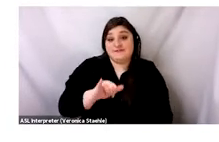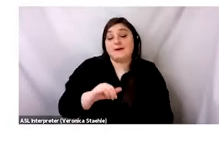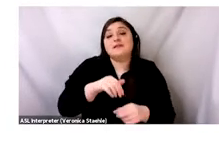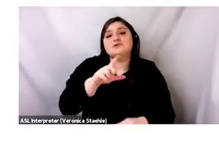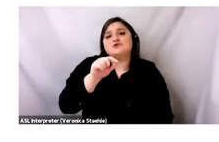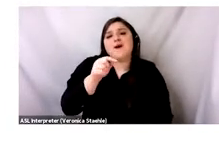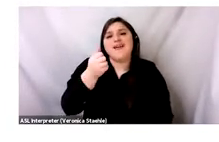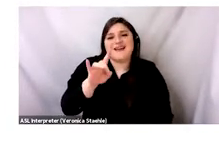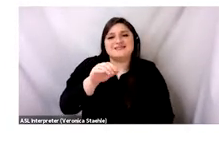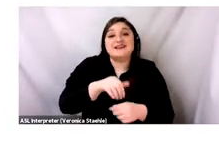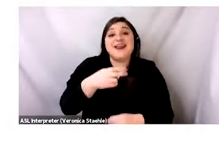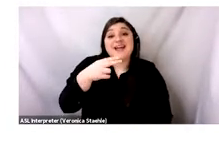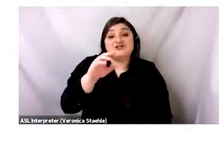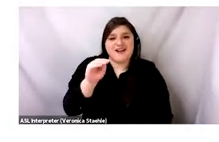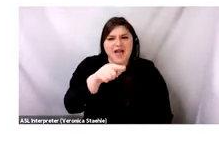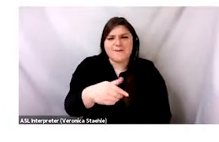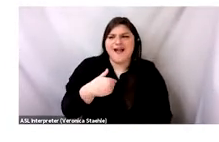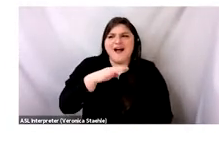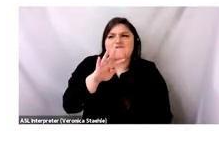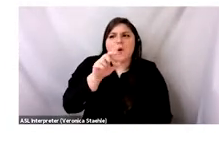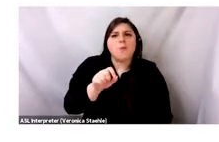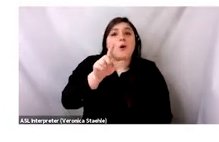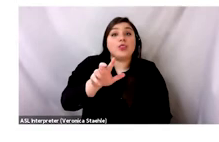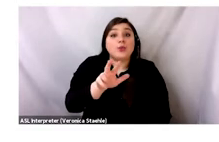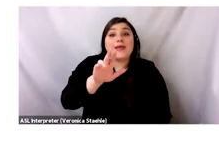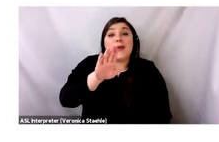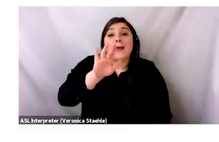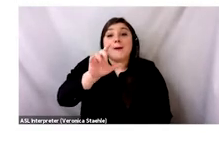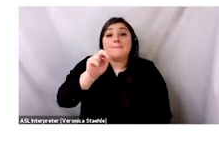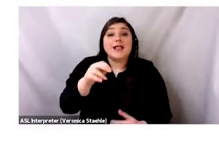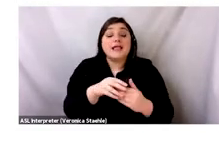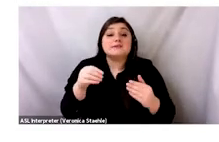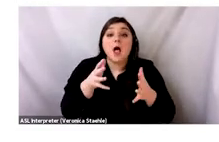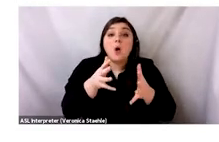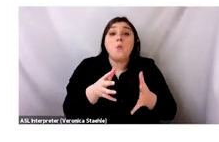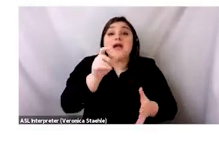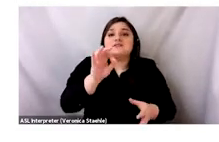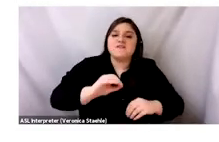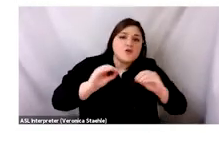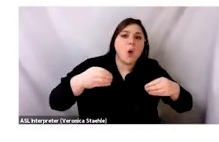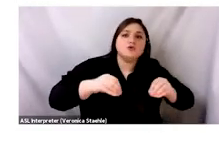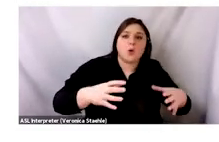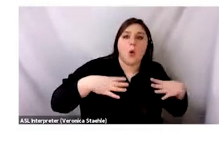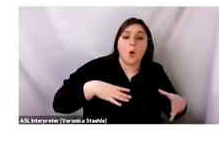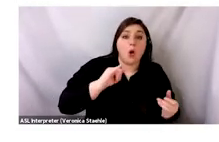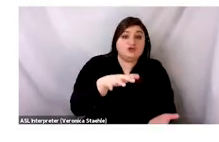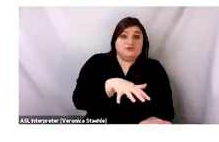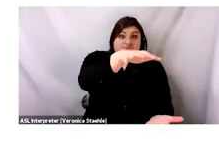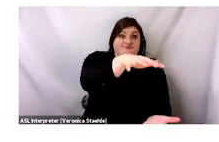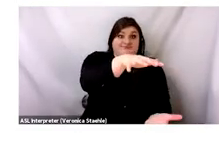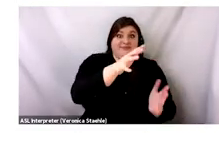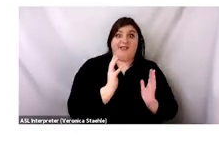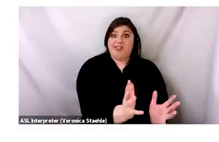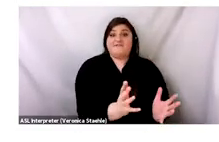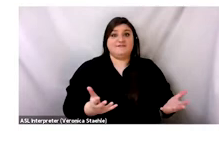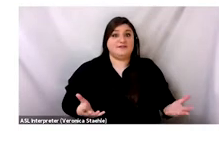2018 when H&M was sitting on $4.3 billion worth of unsold items. That's a lot of money. But it wasn't